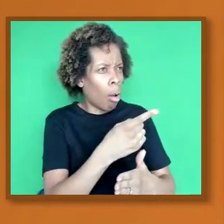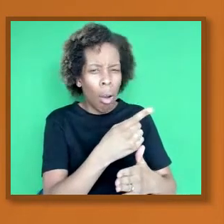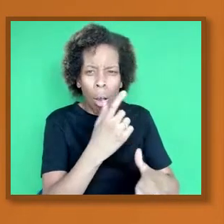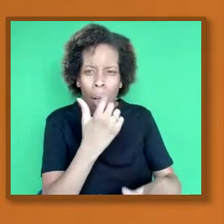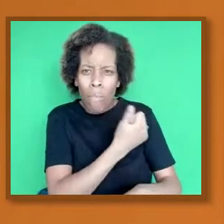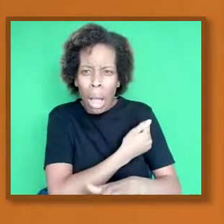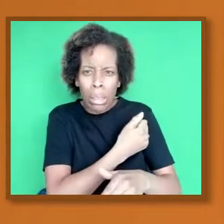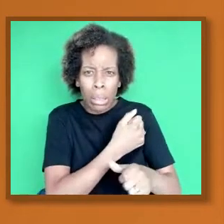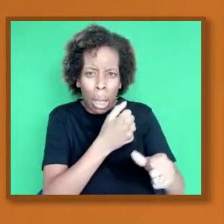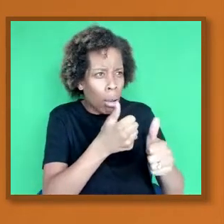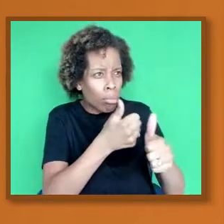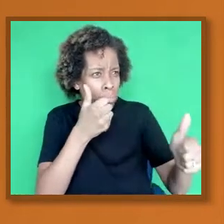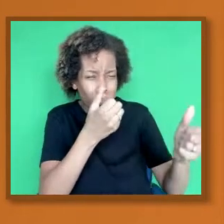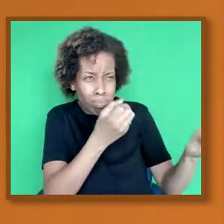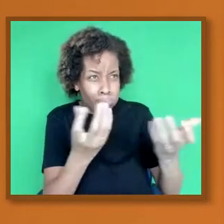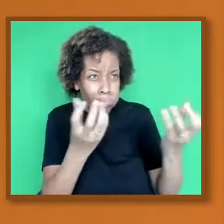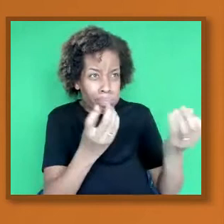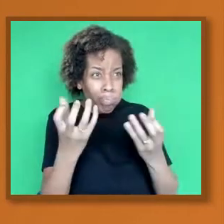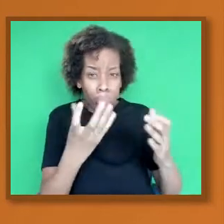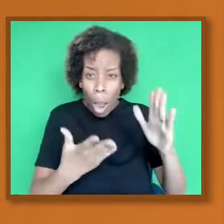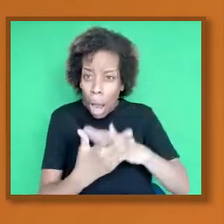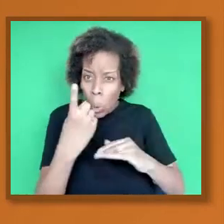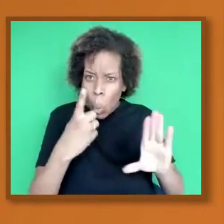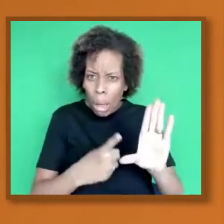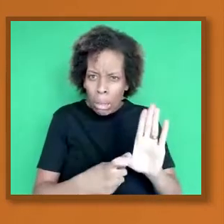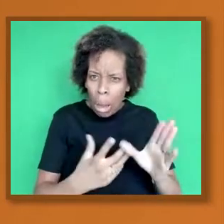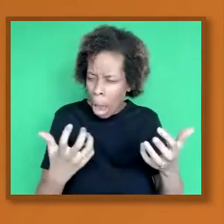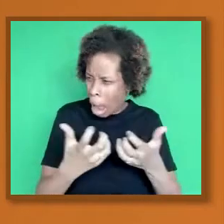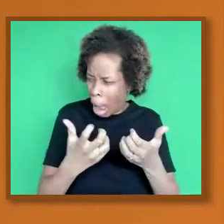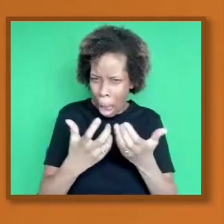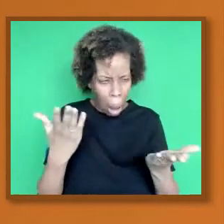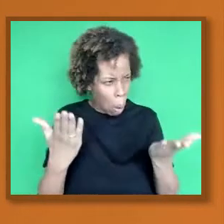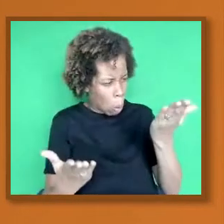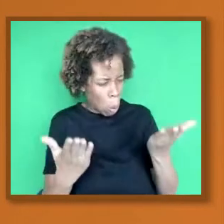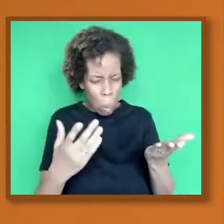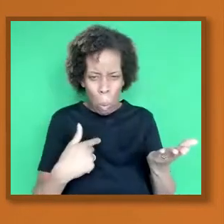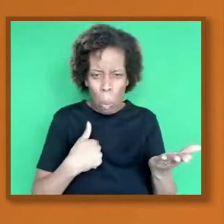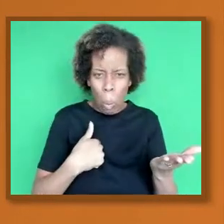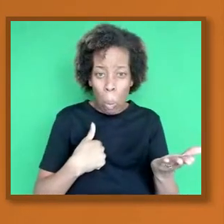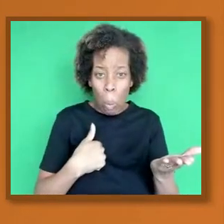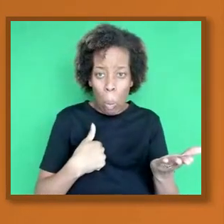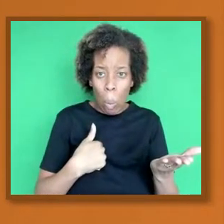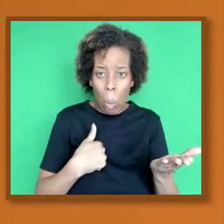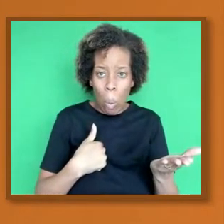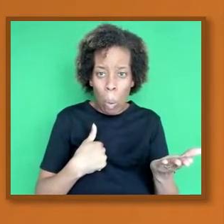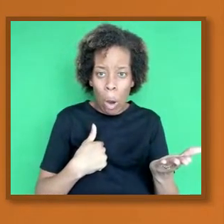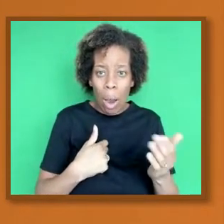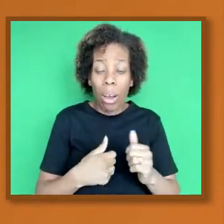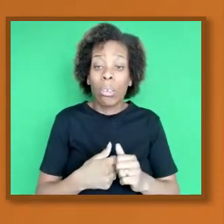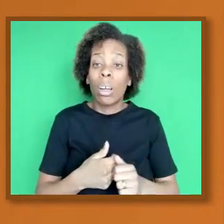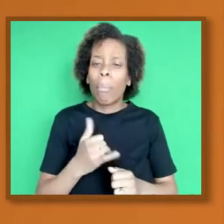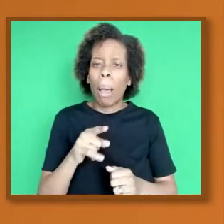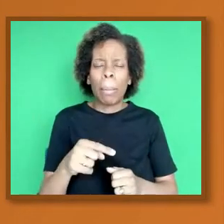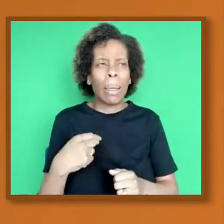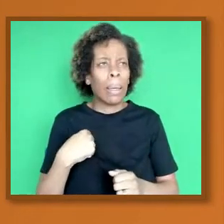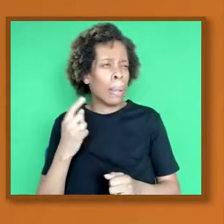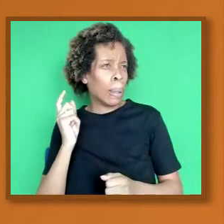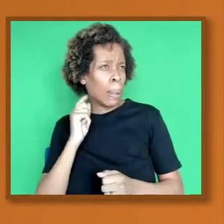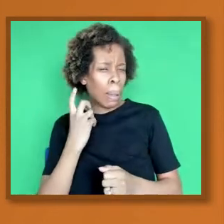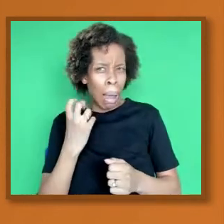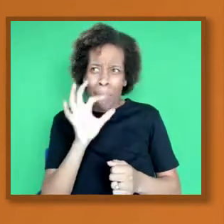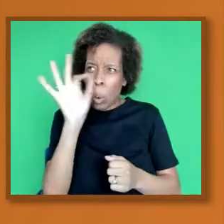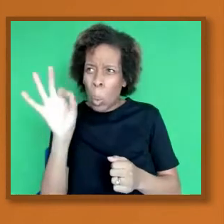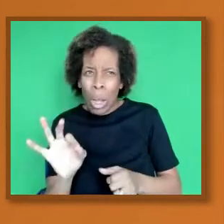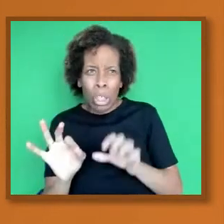year? Right. So all of these things, if you don't know what the answers are, it's going to cause you to wonder about your own